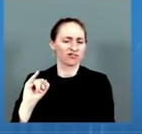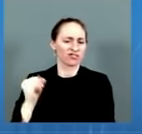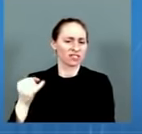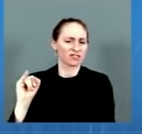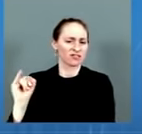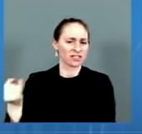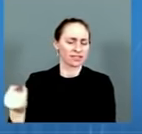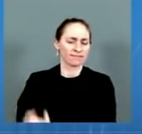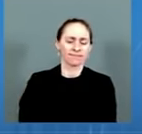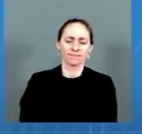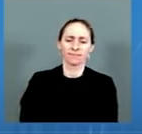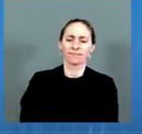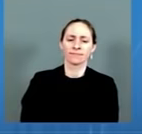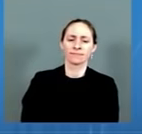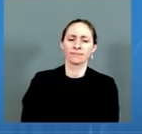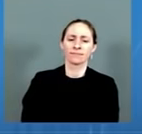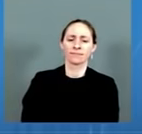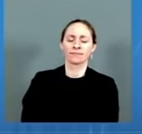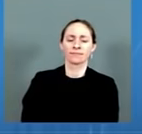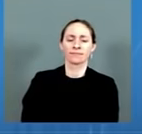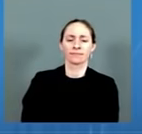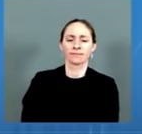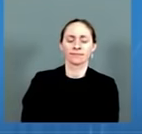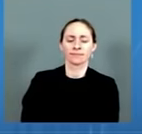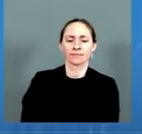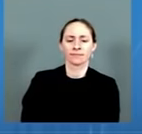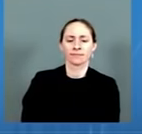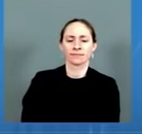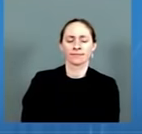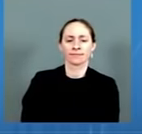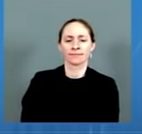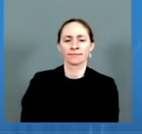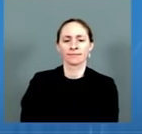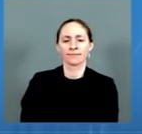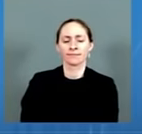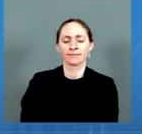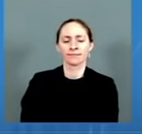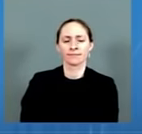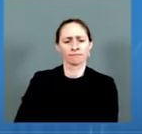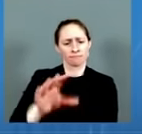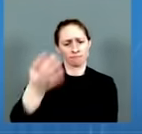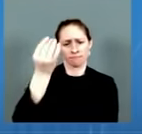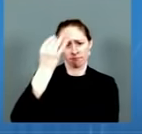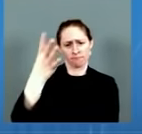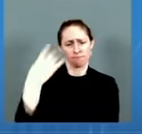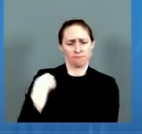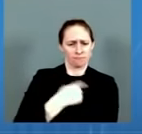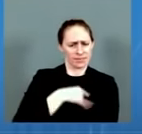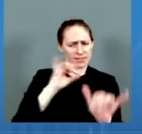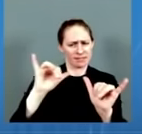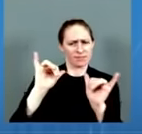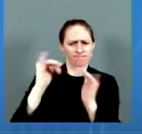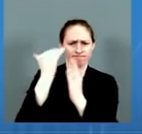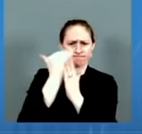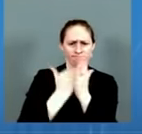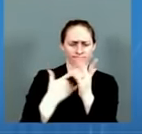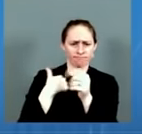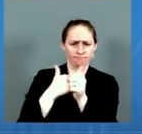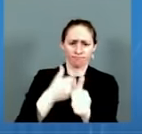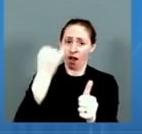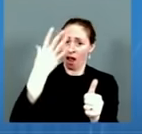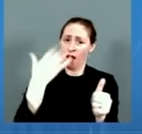demonstrated, we are continuing to follow that science and it is literally evolving daily. And as that science evolves, we will